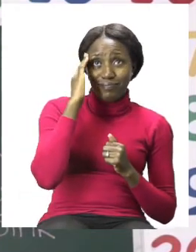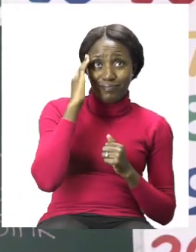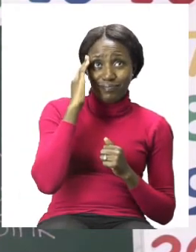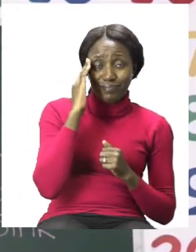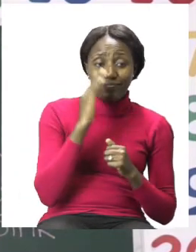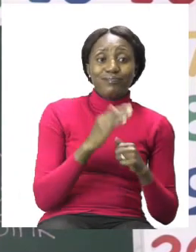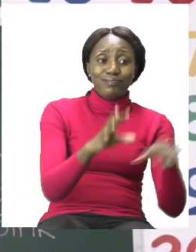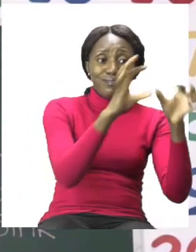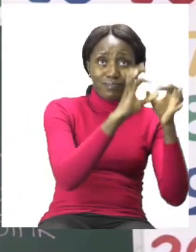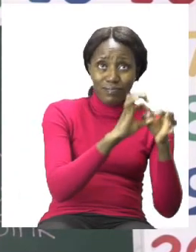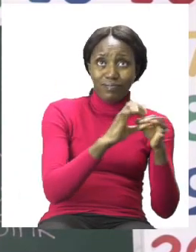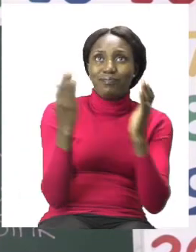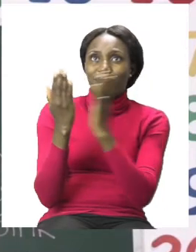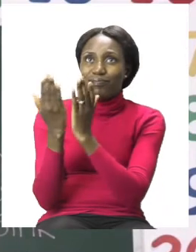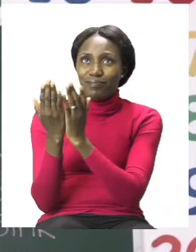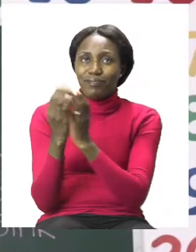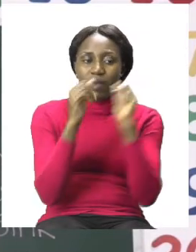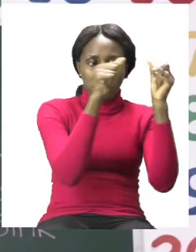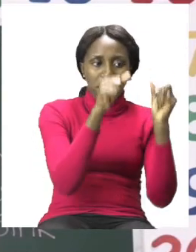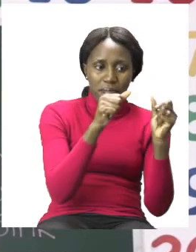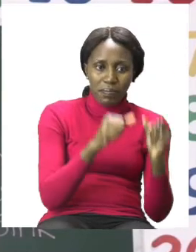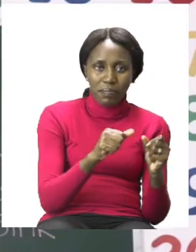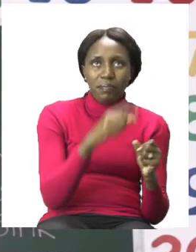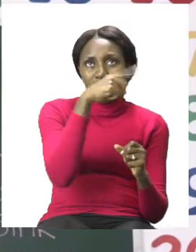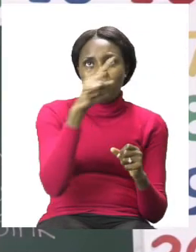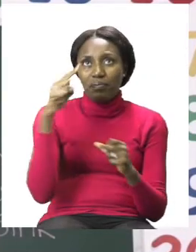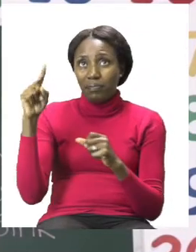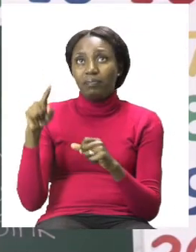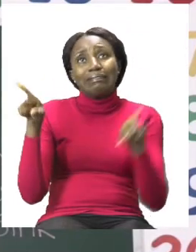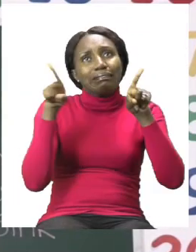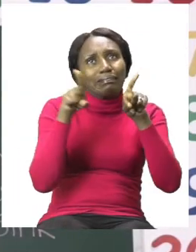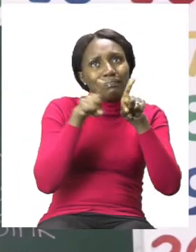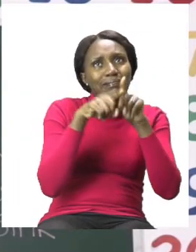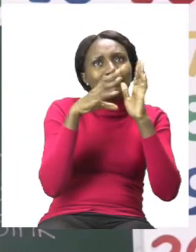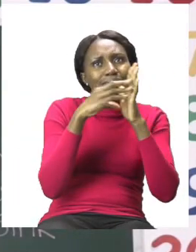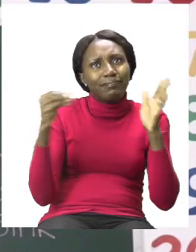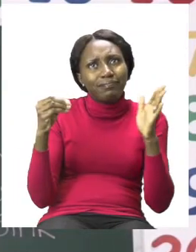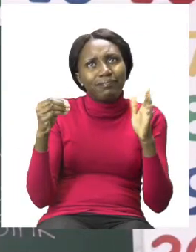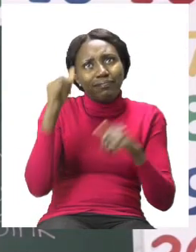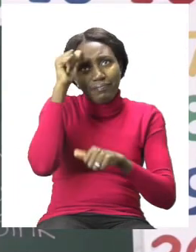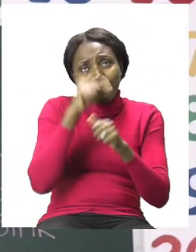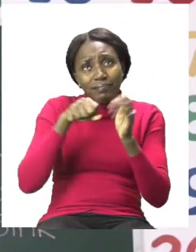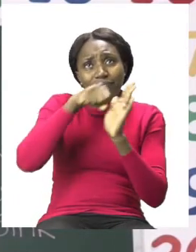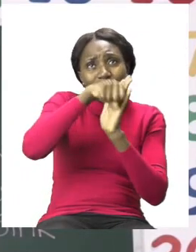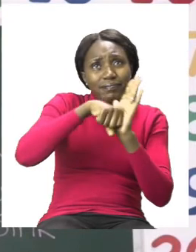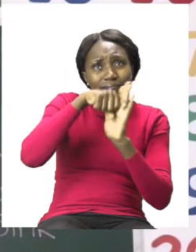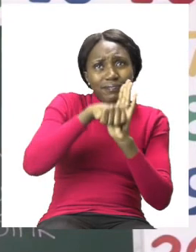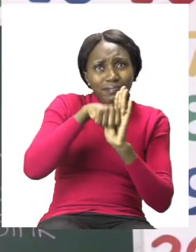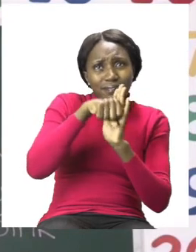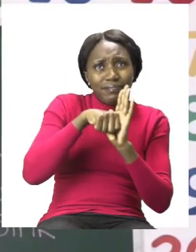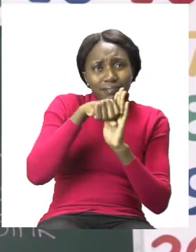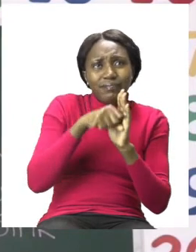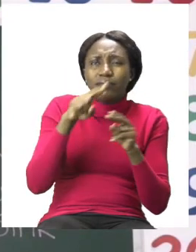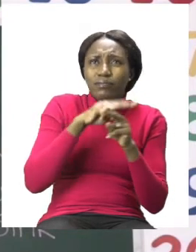correct boxes so I'd like you to do the same. Remember to use your glue very carefully and to put away your